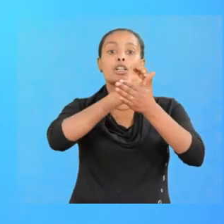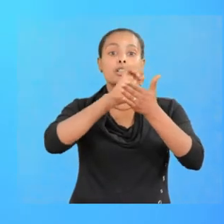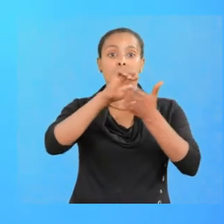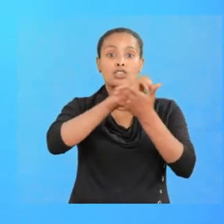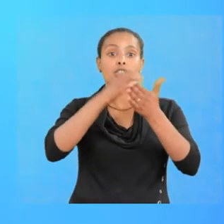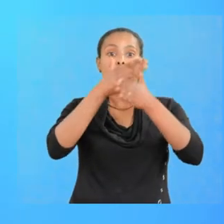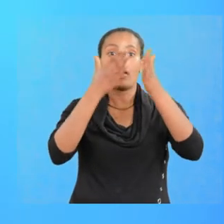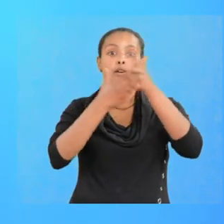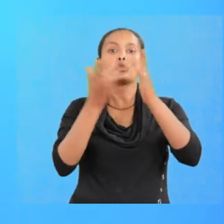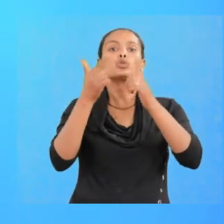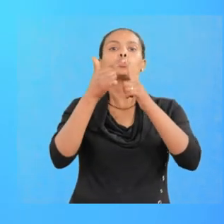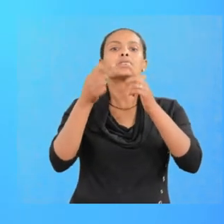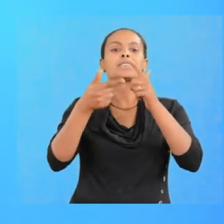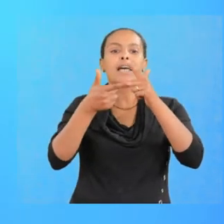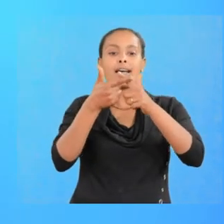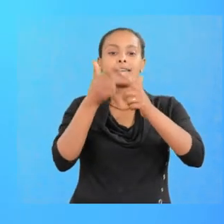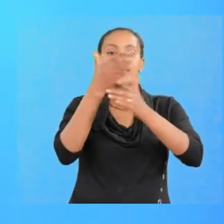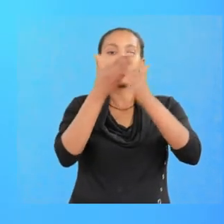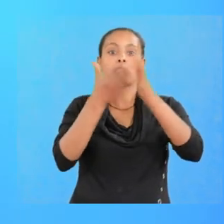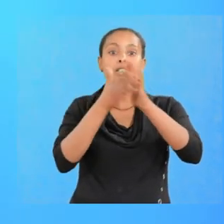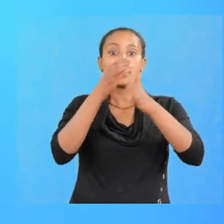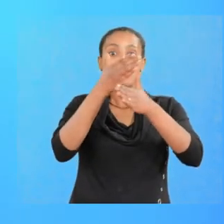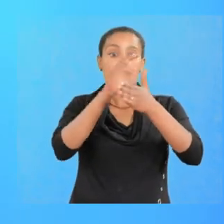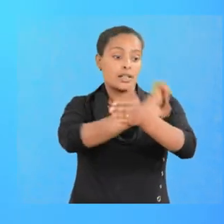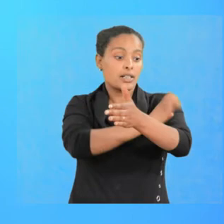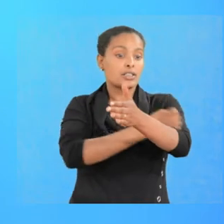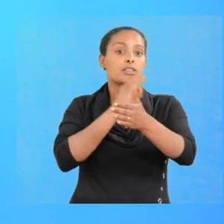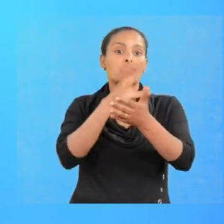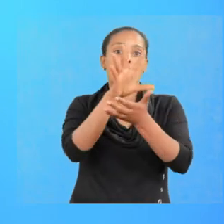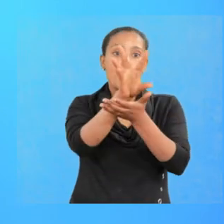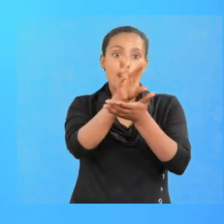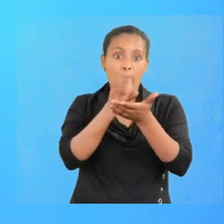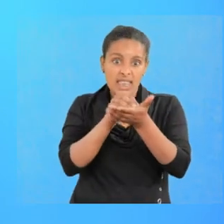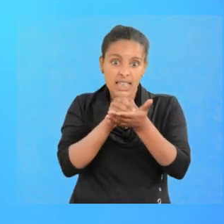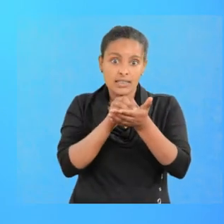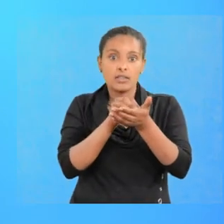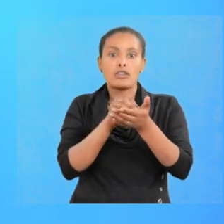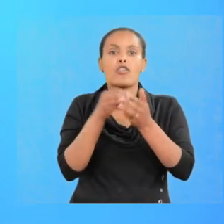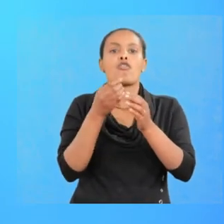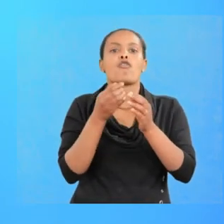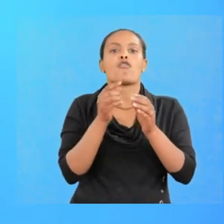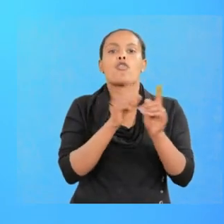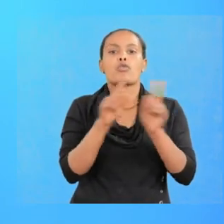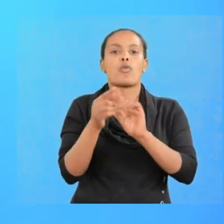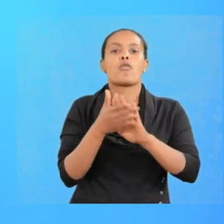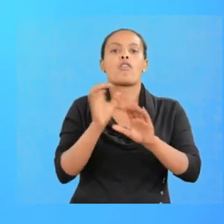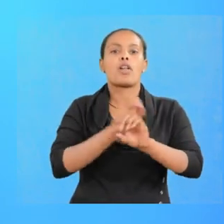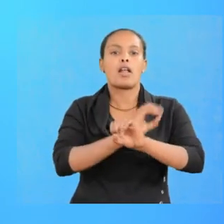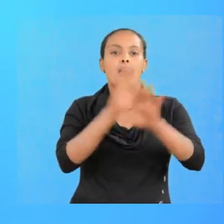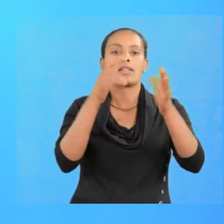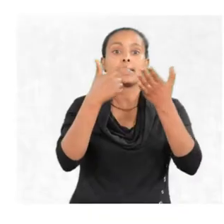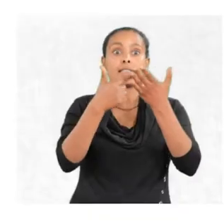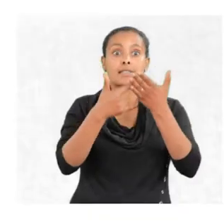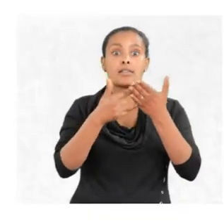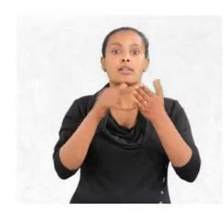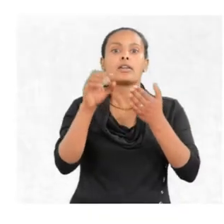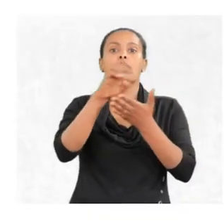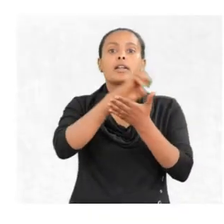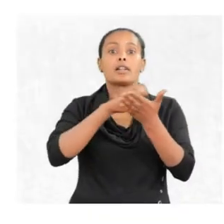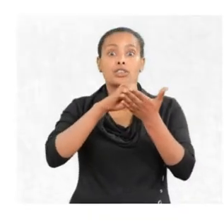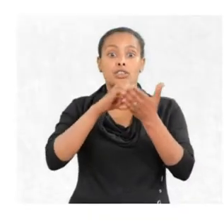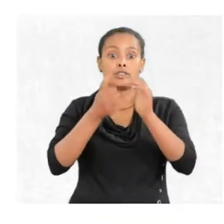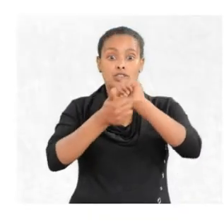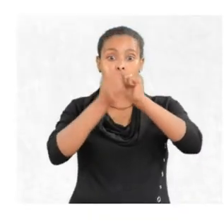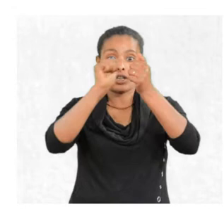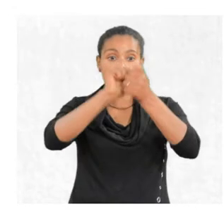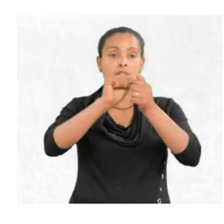second energy level, energy is emitted in the form of light. Now this energy, the change in